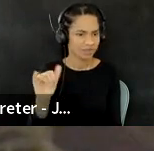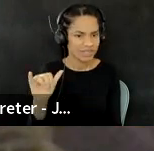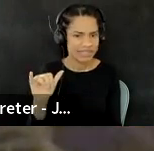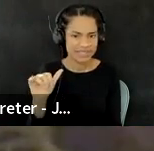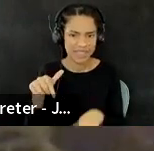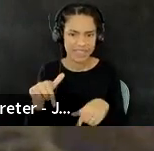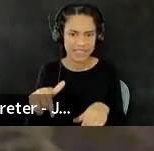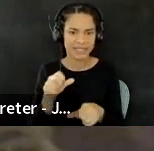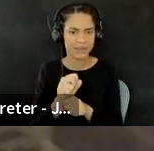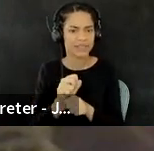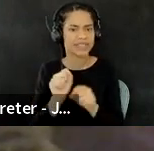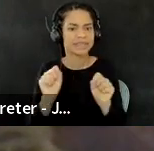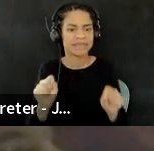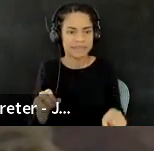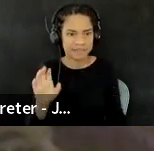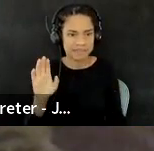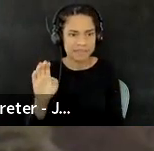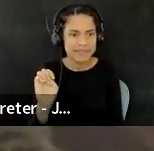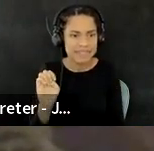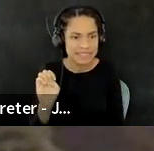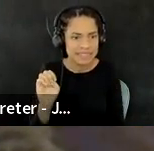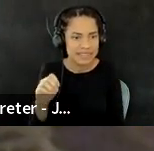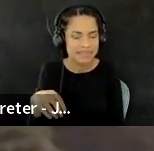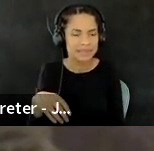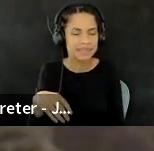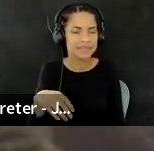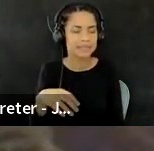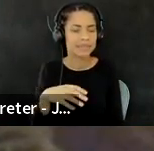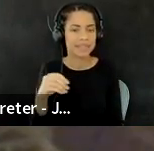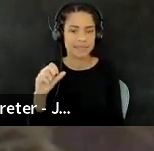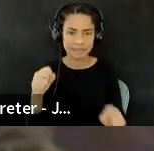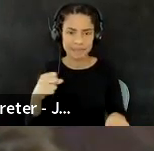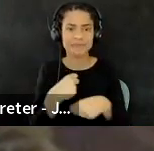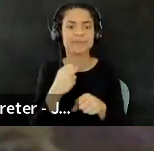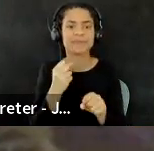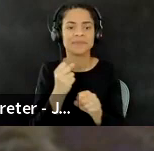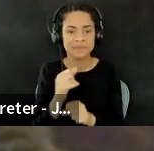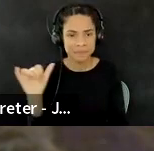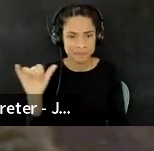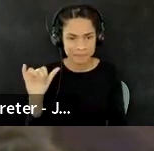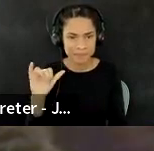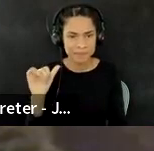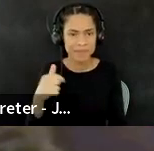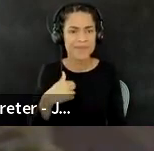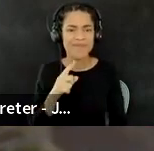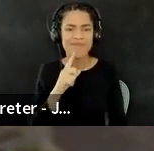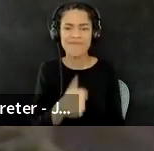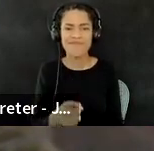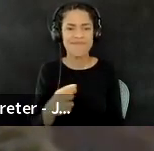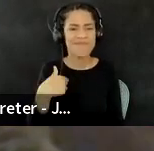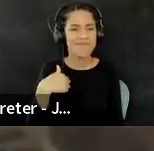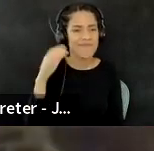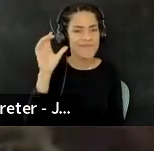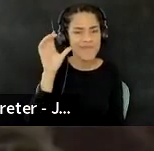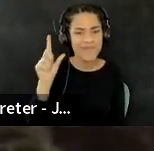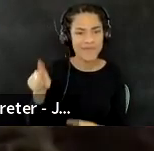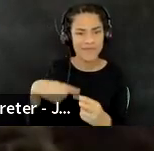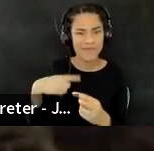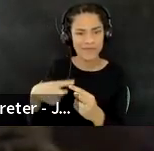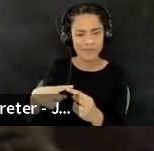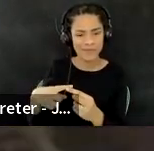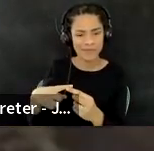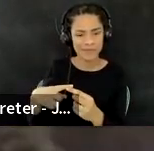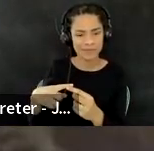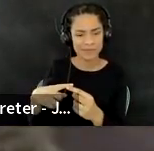work, um, can be, um, and, and can, can generate too. And I really heard it whenever it, you know,